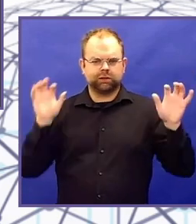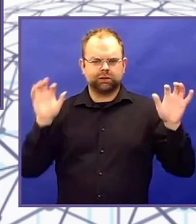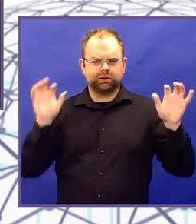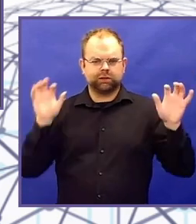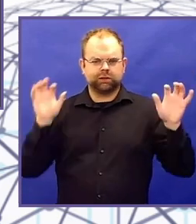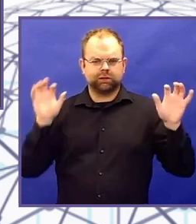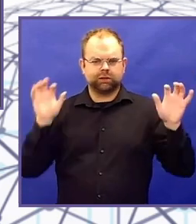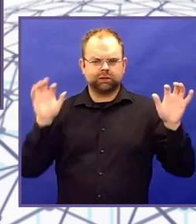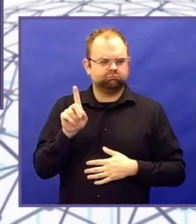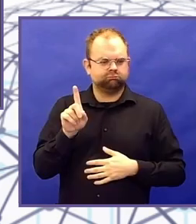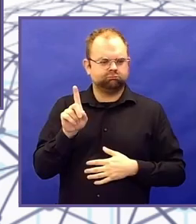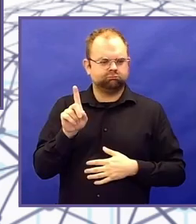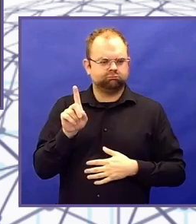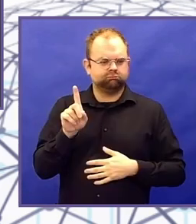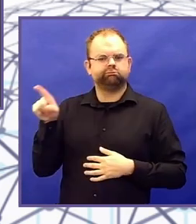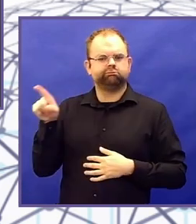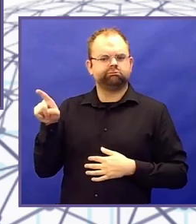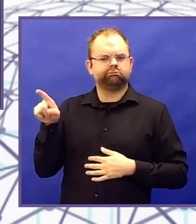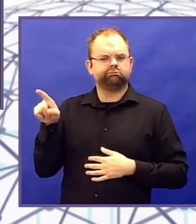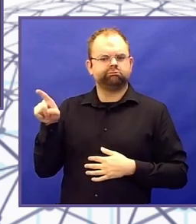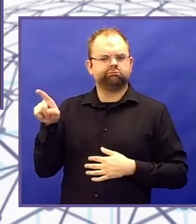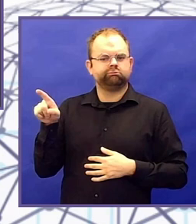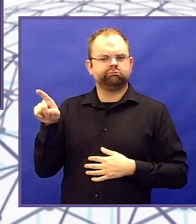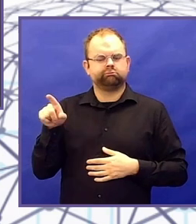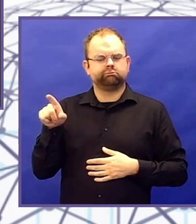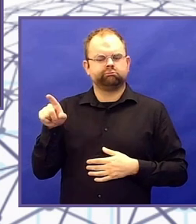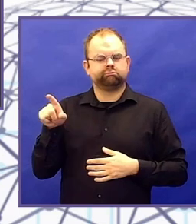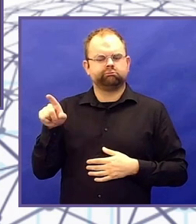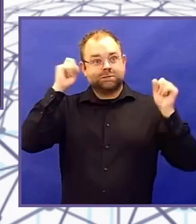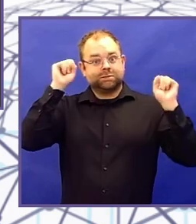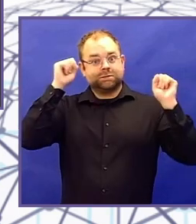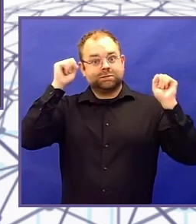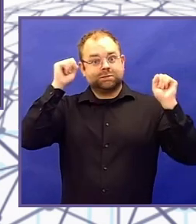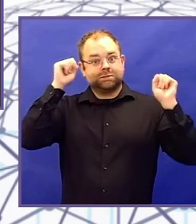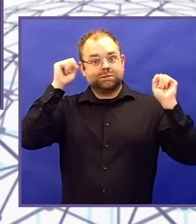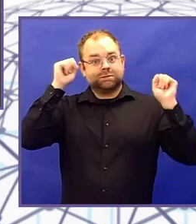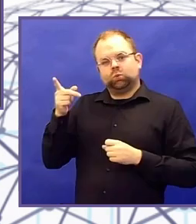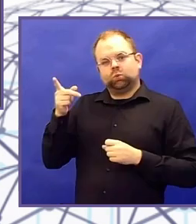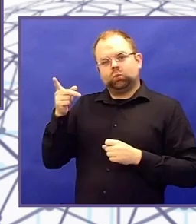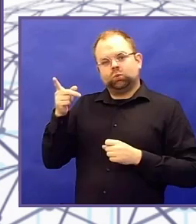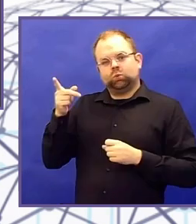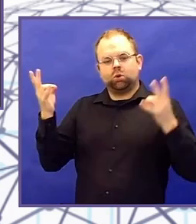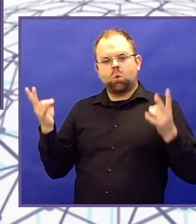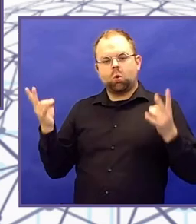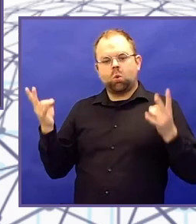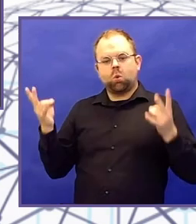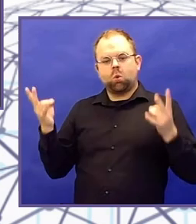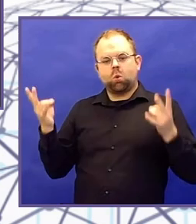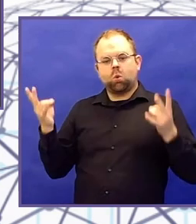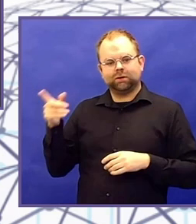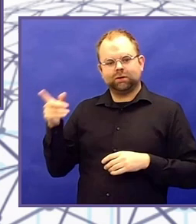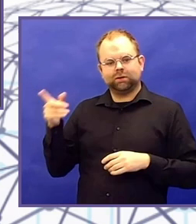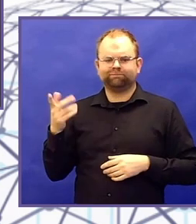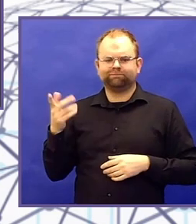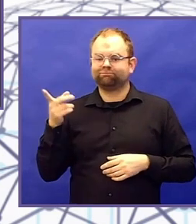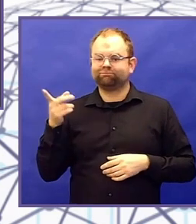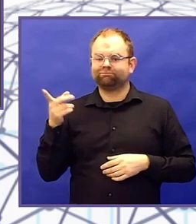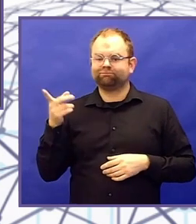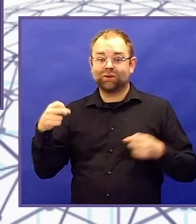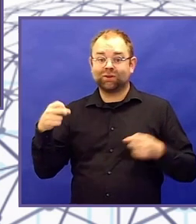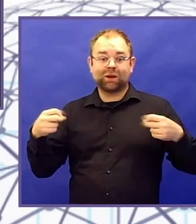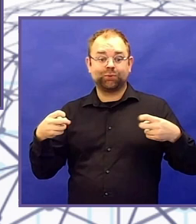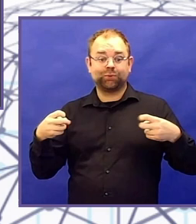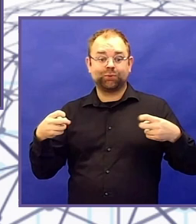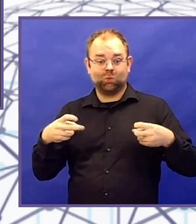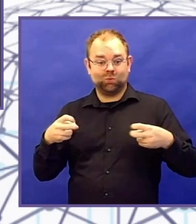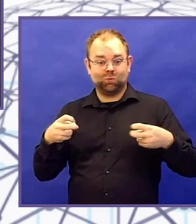is unable to caption. For those of you that don't see Yogi, Yogi is a apricot, would we say? Apricot poodle?